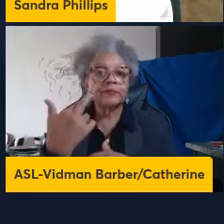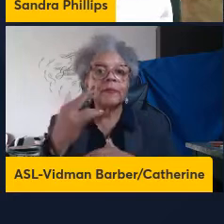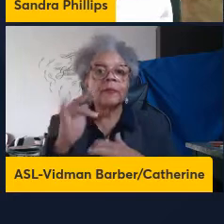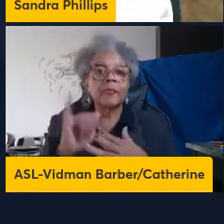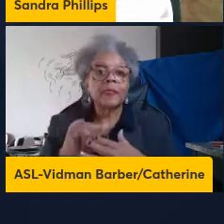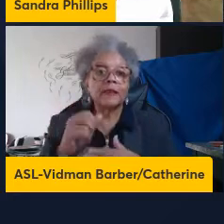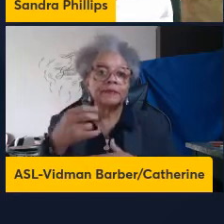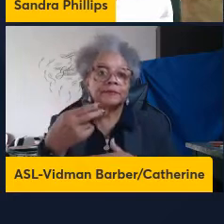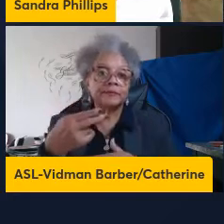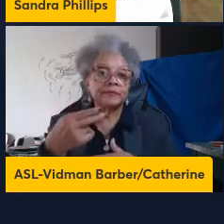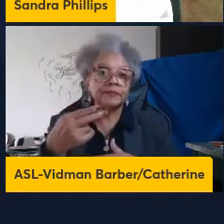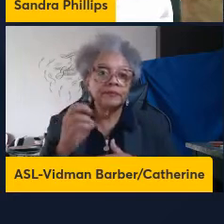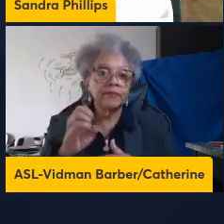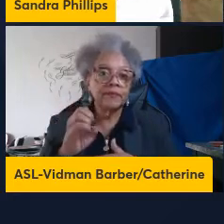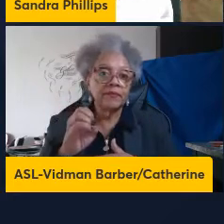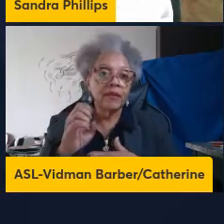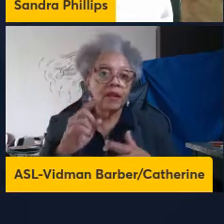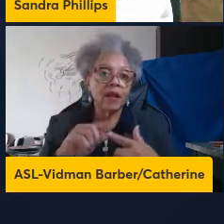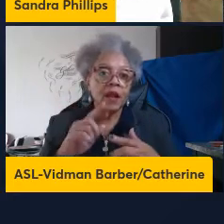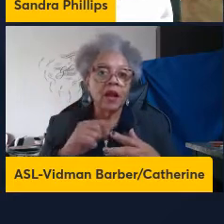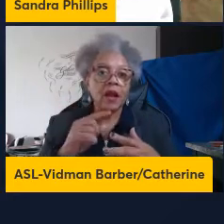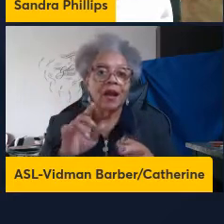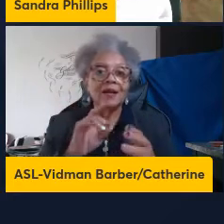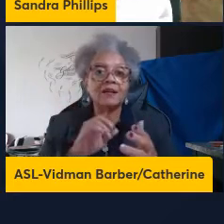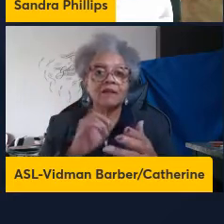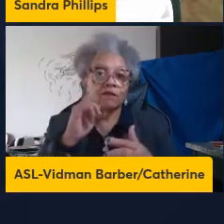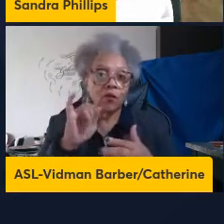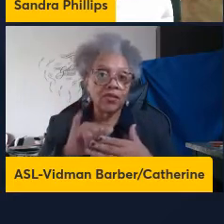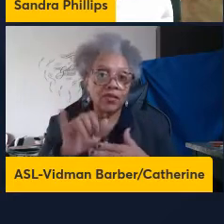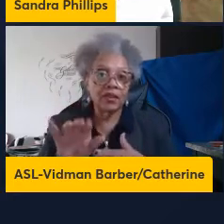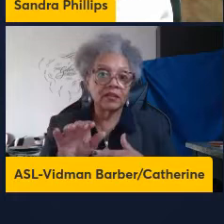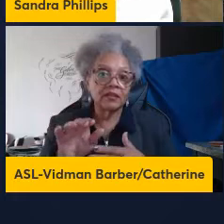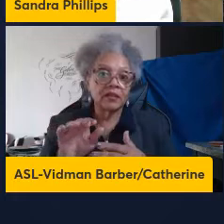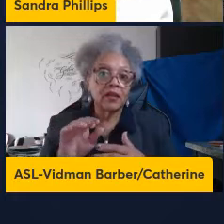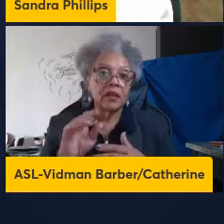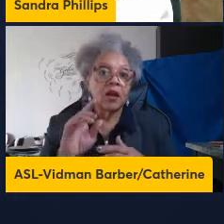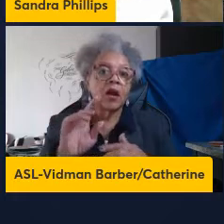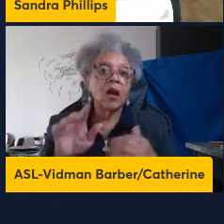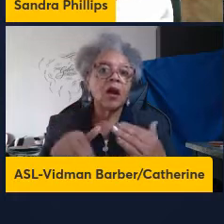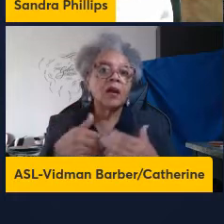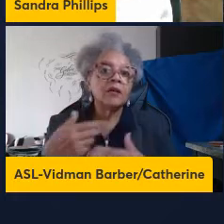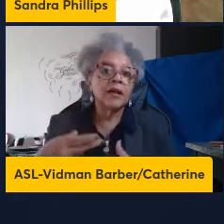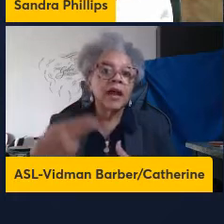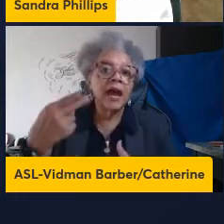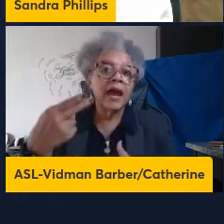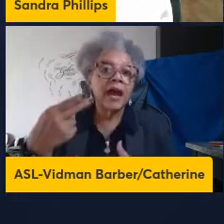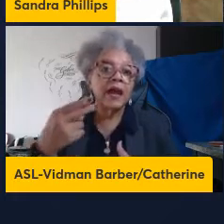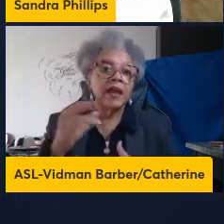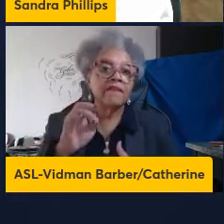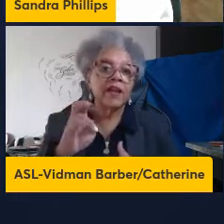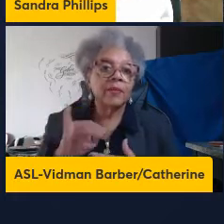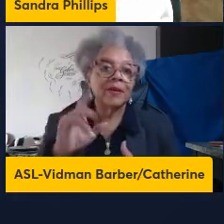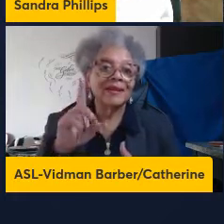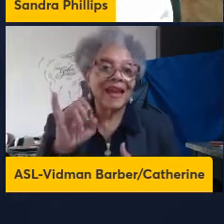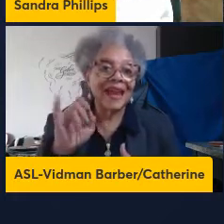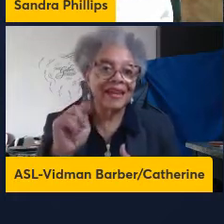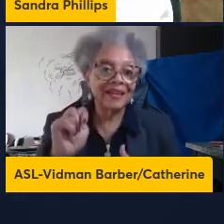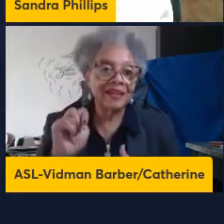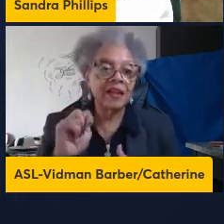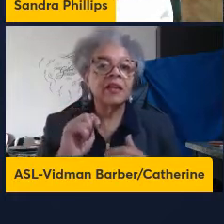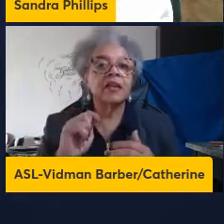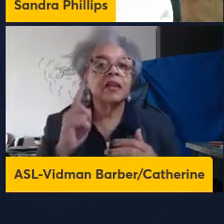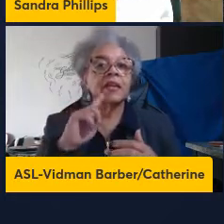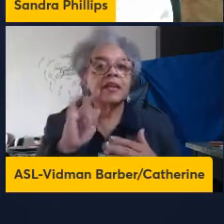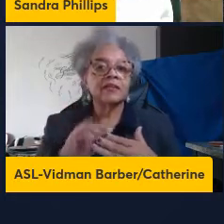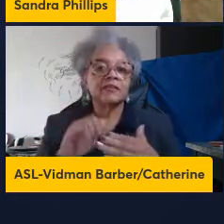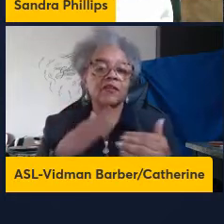accounting for about 50%. Other etiologies, such as alcohol, high-fat diet, and other viruses, account for the